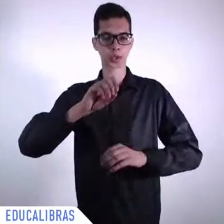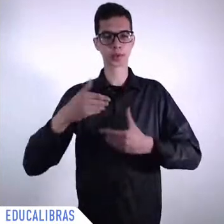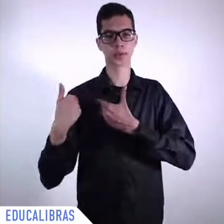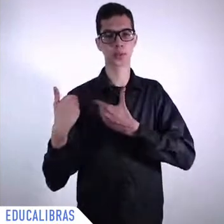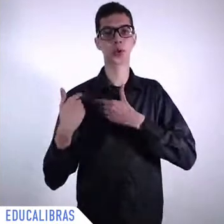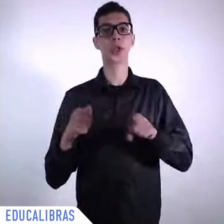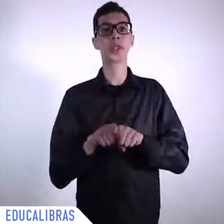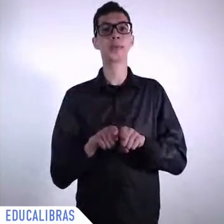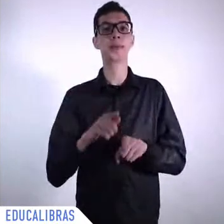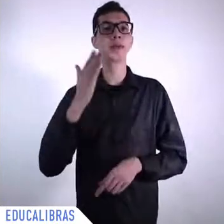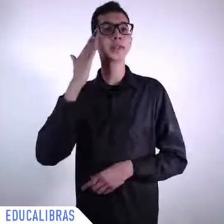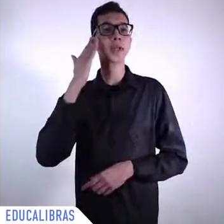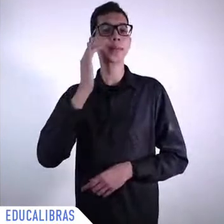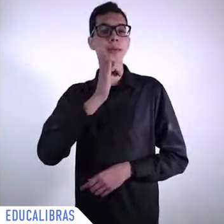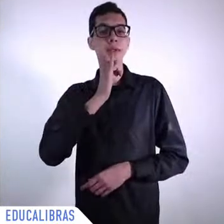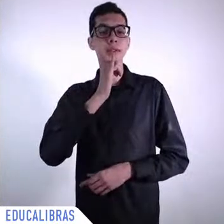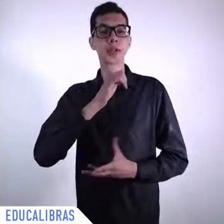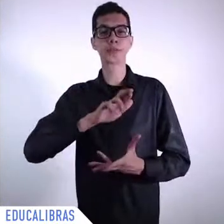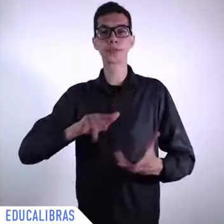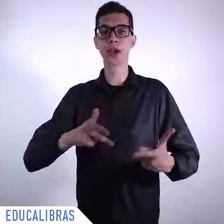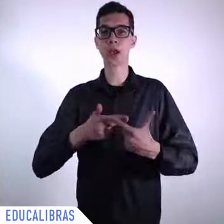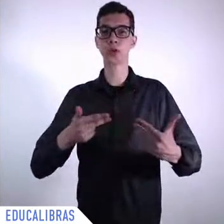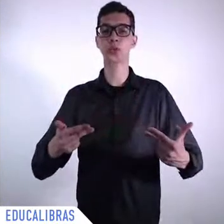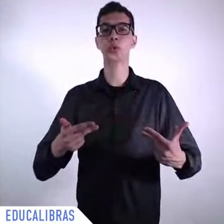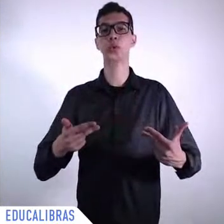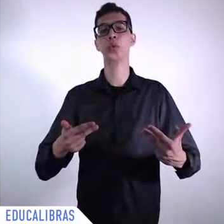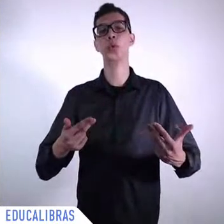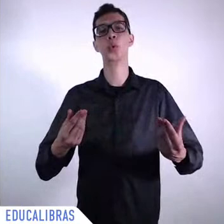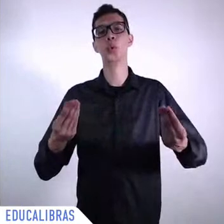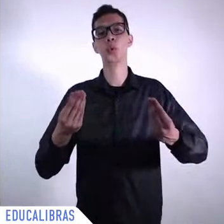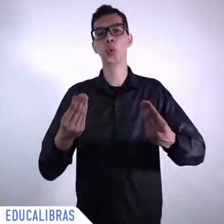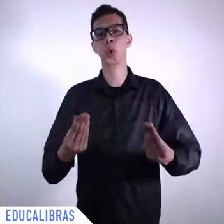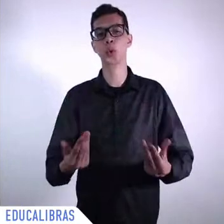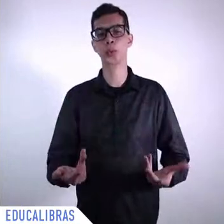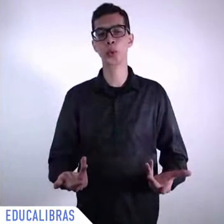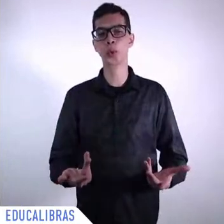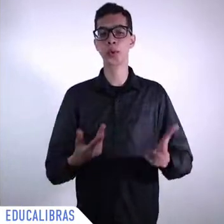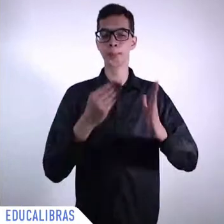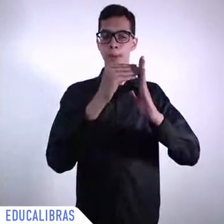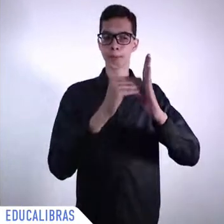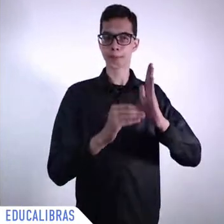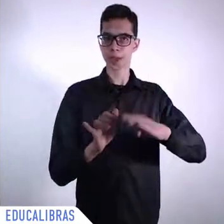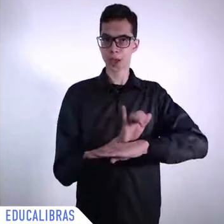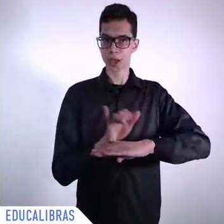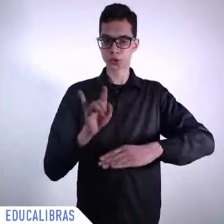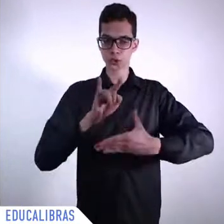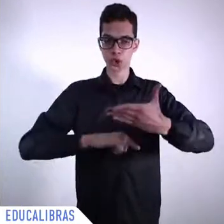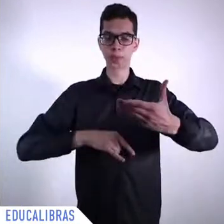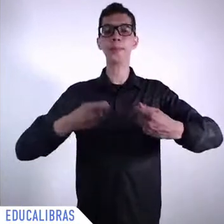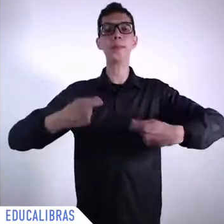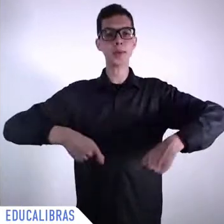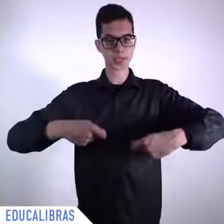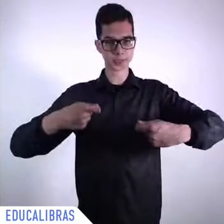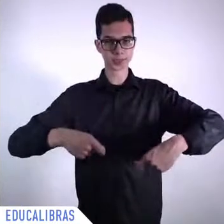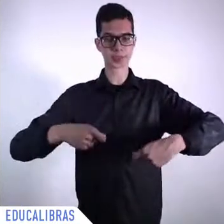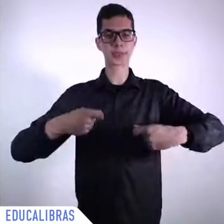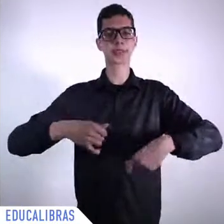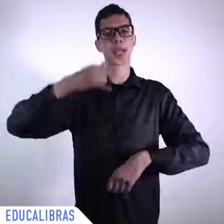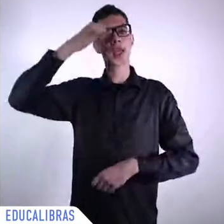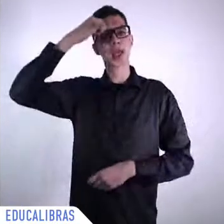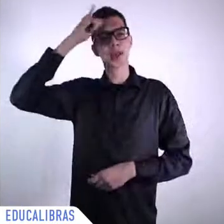and I know that the influence of education and the success on the declining rates of poverty